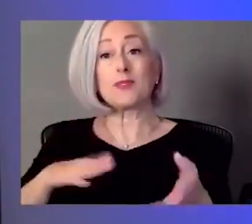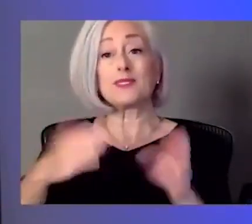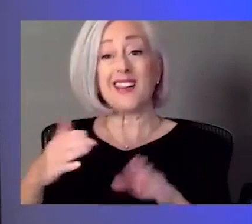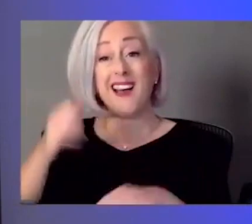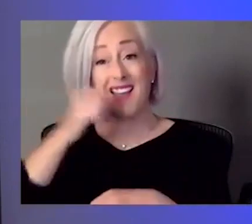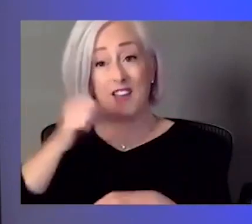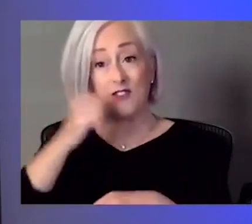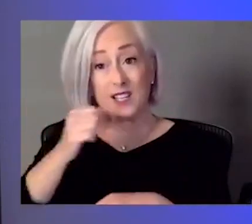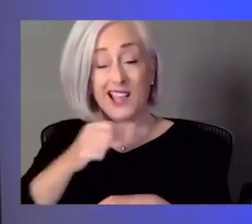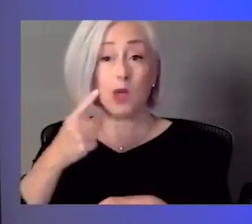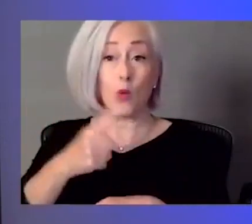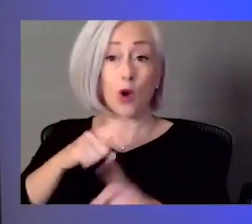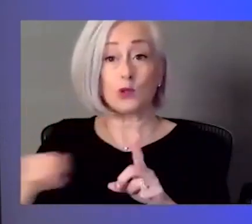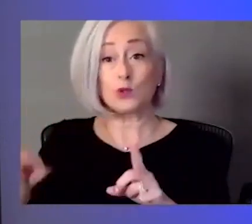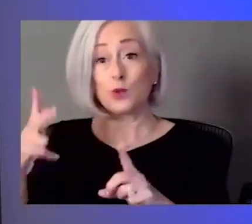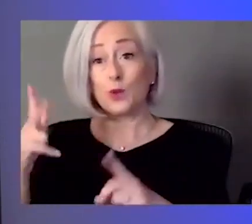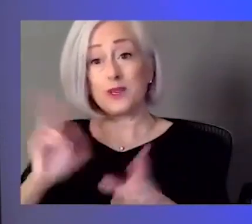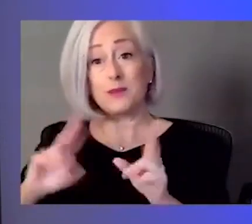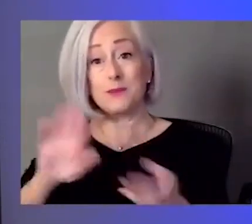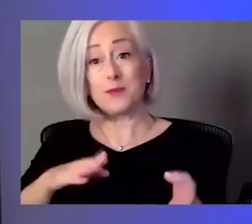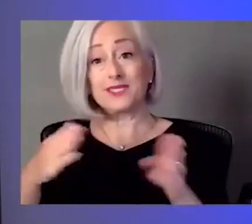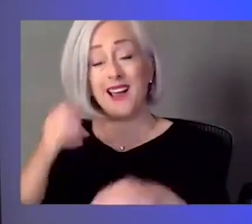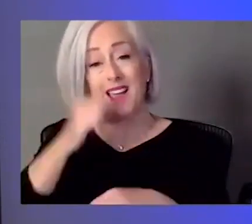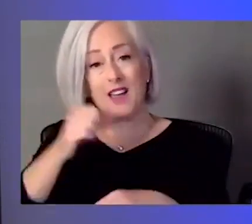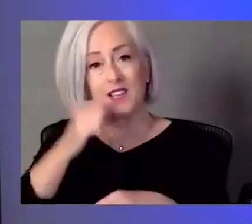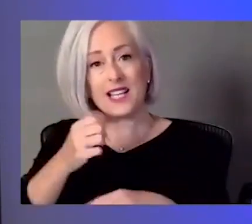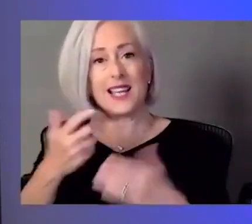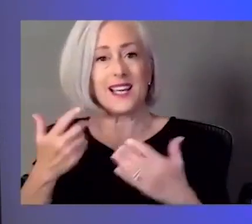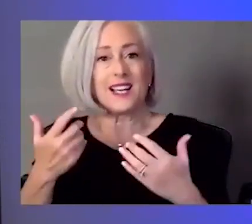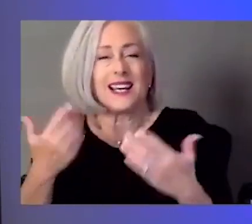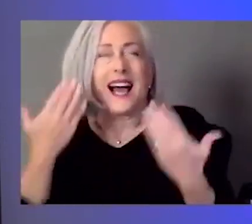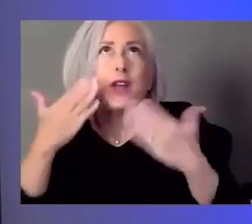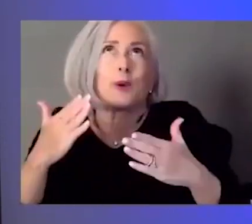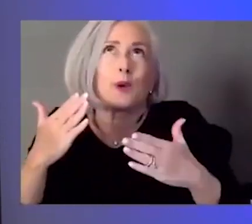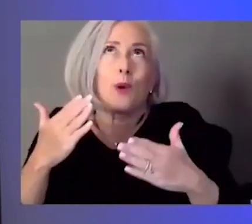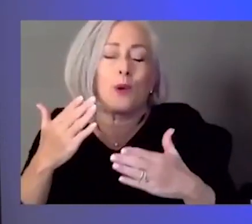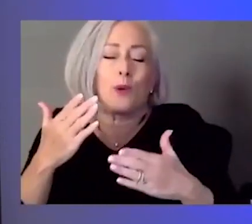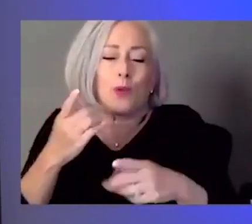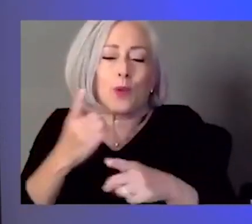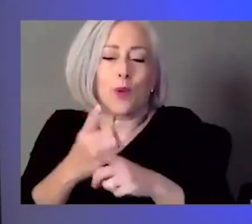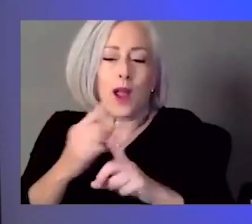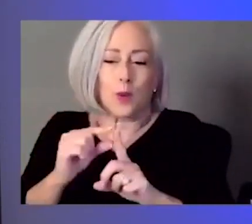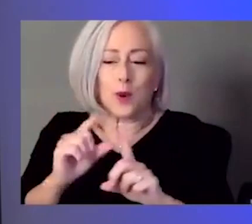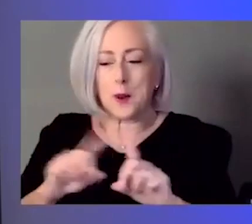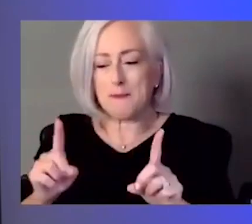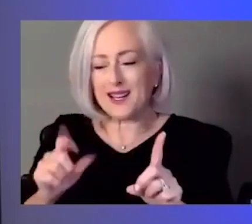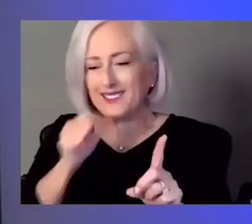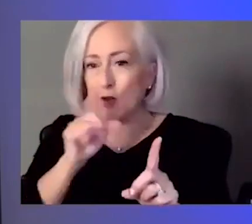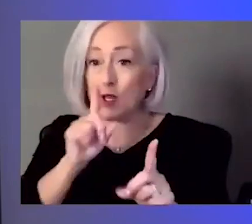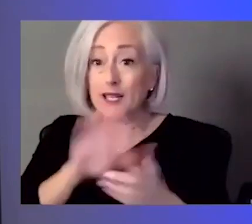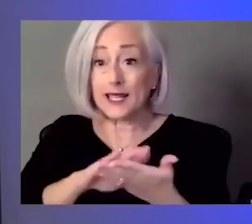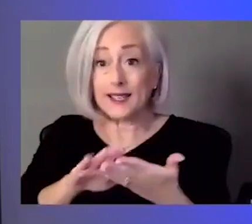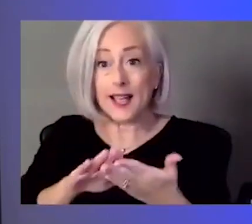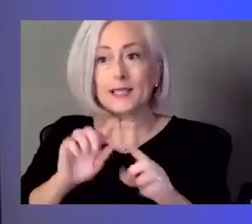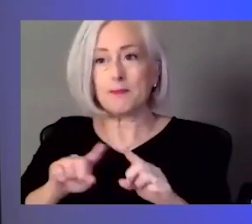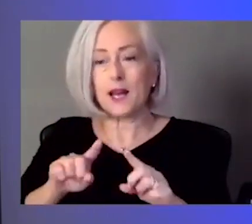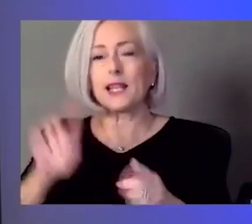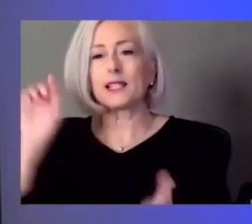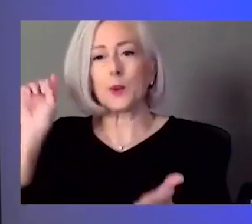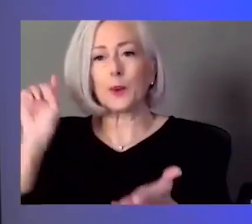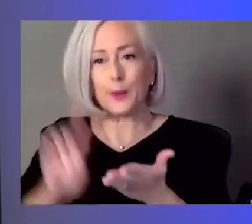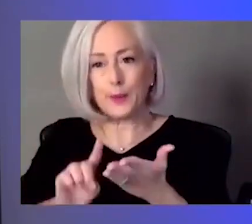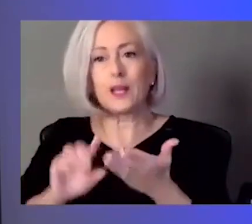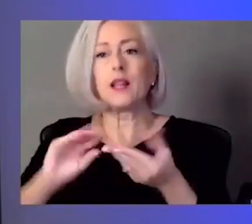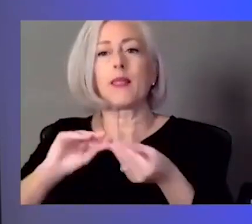day. And it's, so it's, it's, um, I don't know what the right word. I don't want to say nice, but it, um, certainly has slowed down, um, the number of deaths